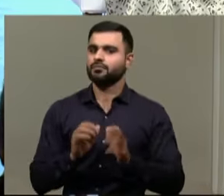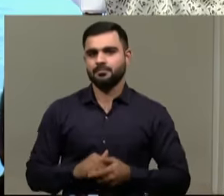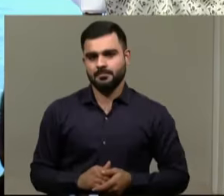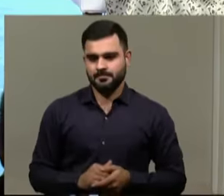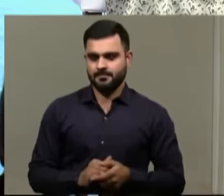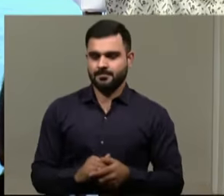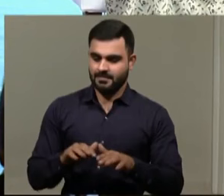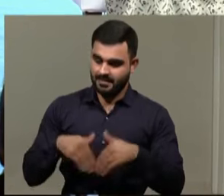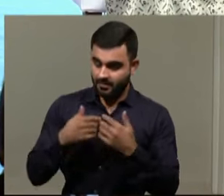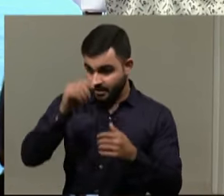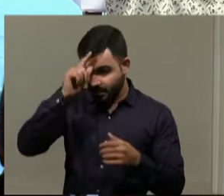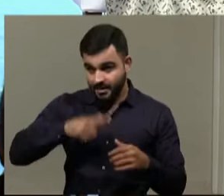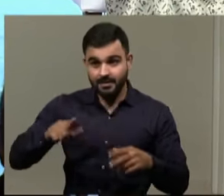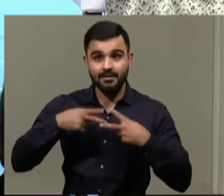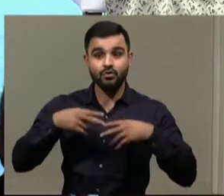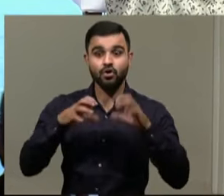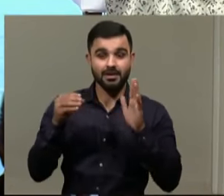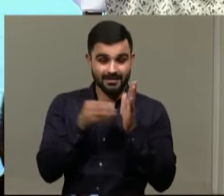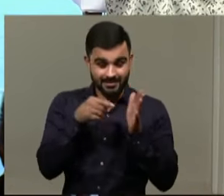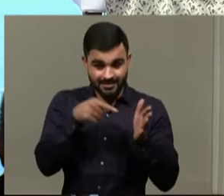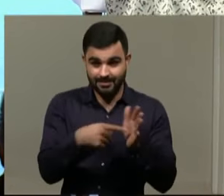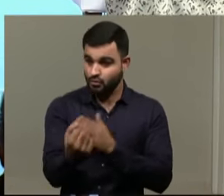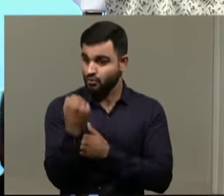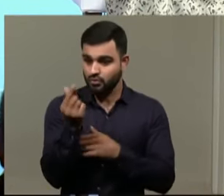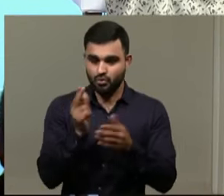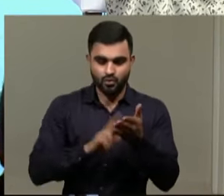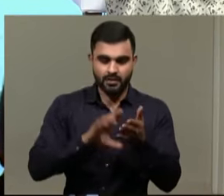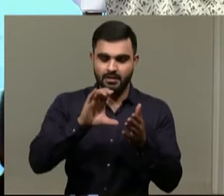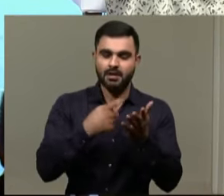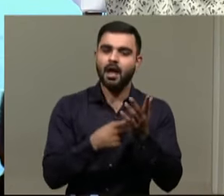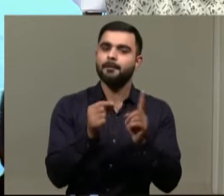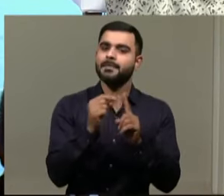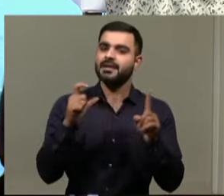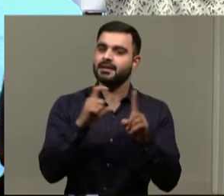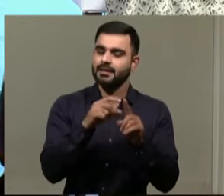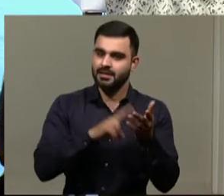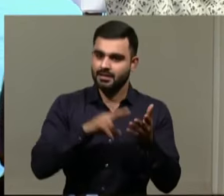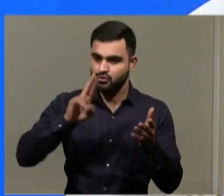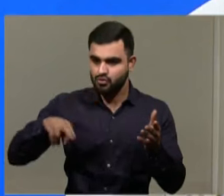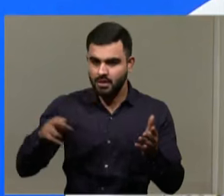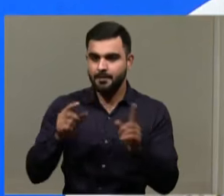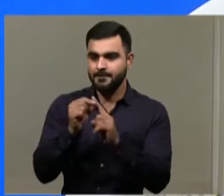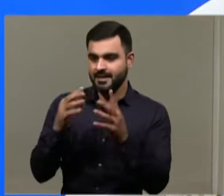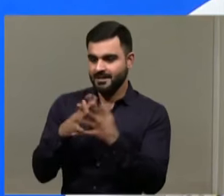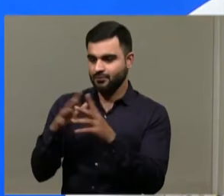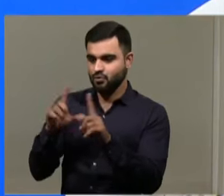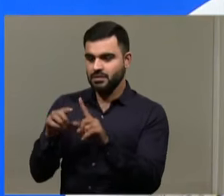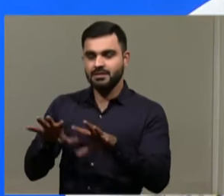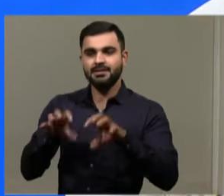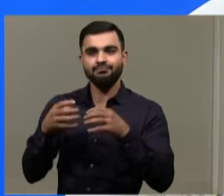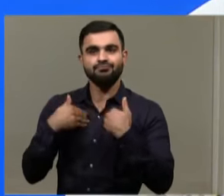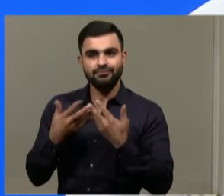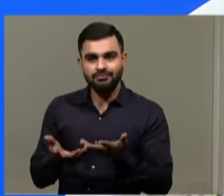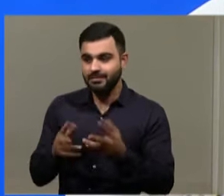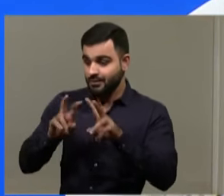along with that Indian constitutional rights, the UNCRPD and PWD Act and every disability